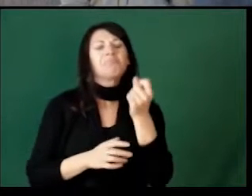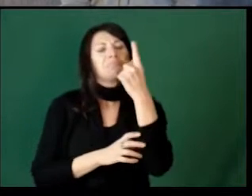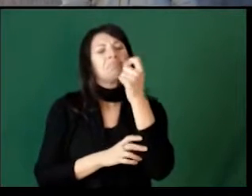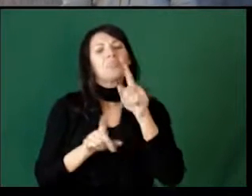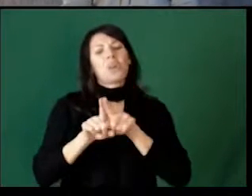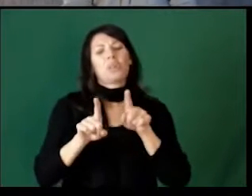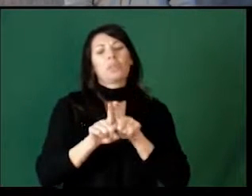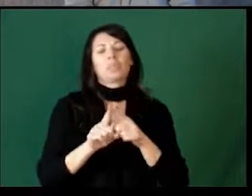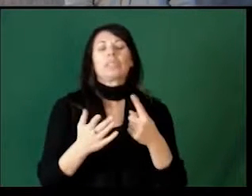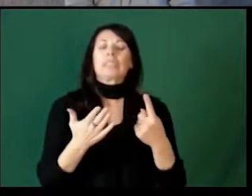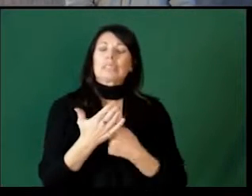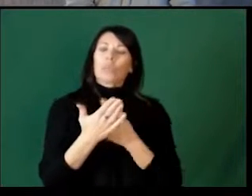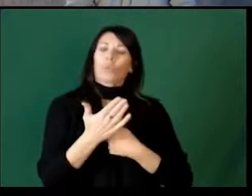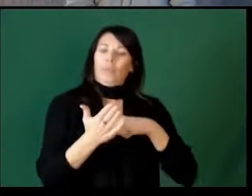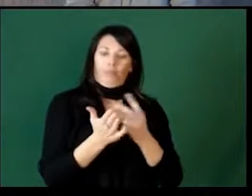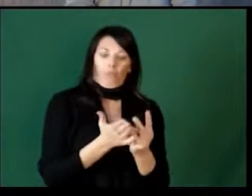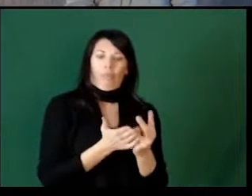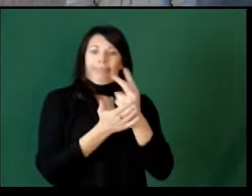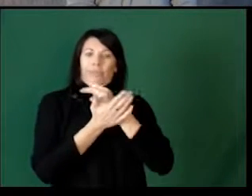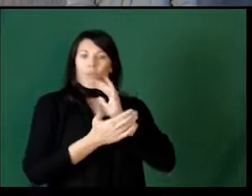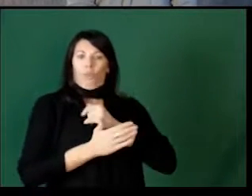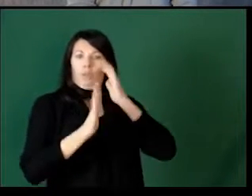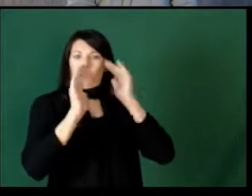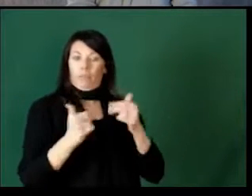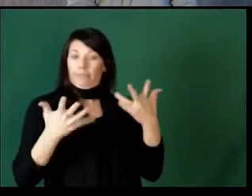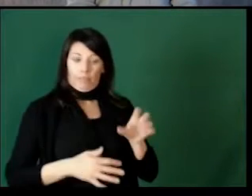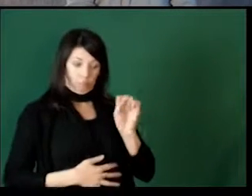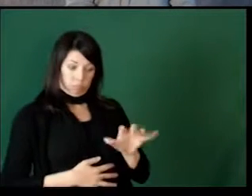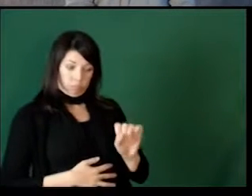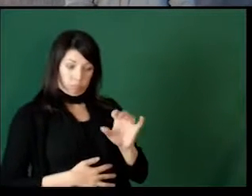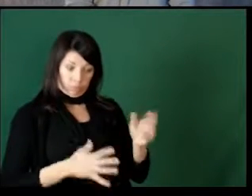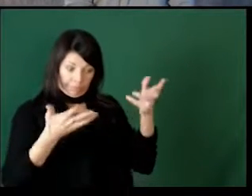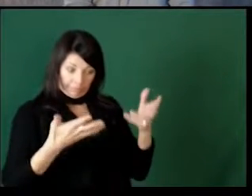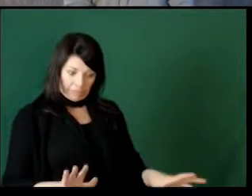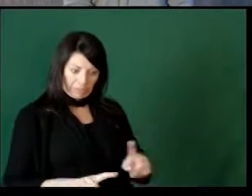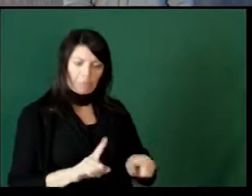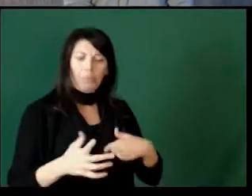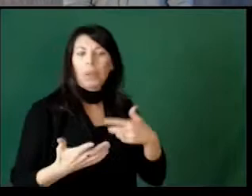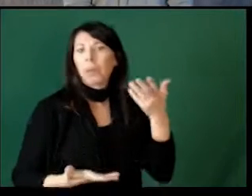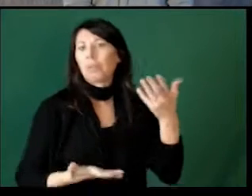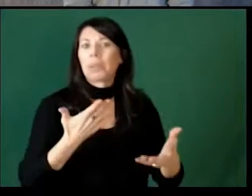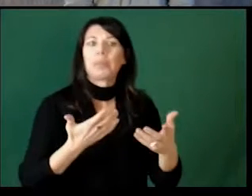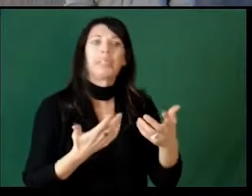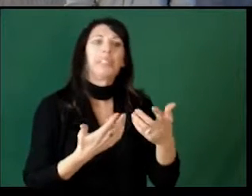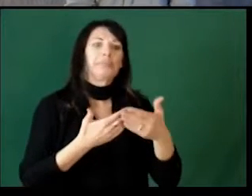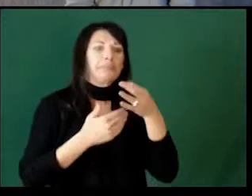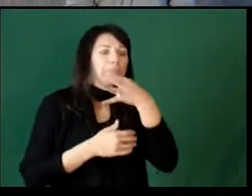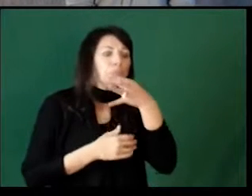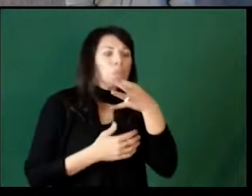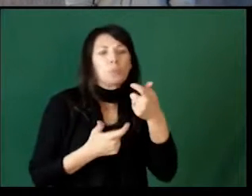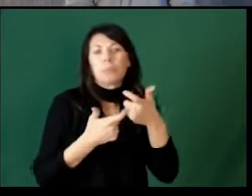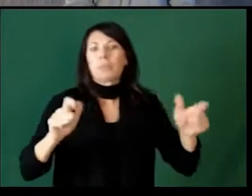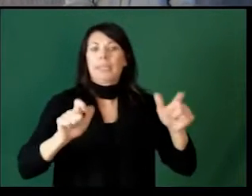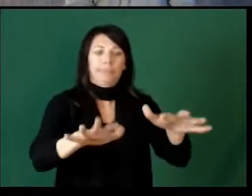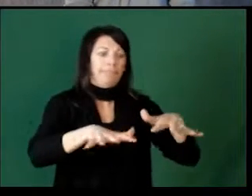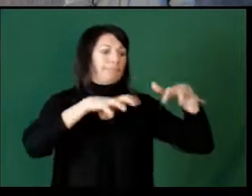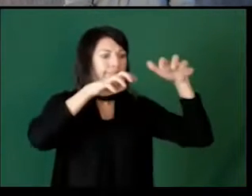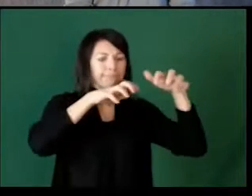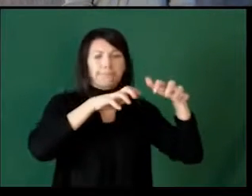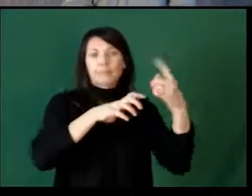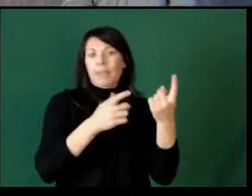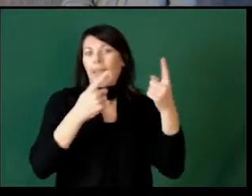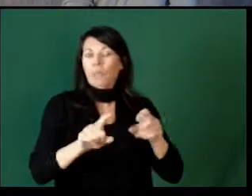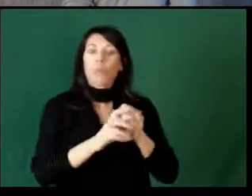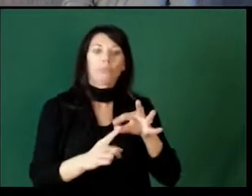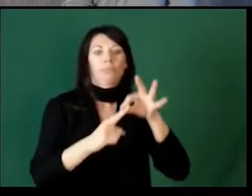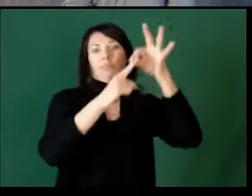Lastly, there are times when we have to review those expectations as needed. If there's a big concert at school, if we're having